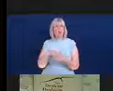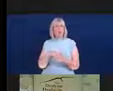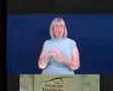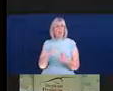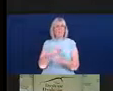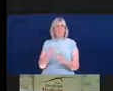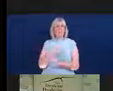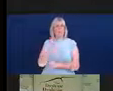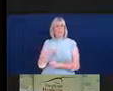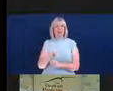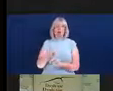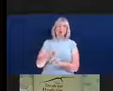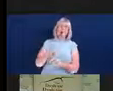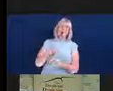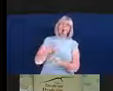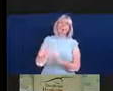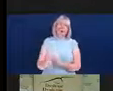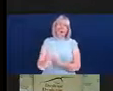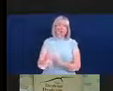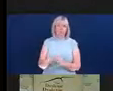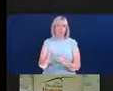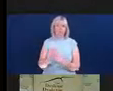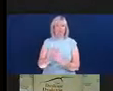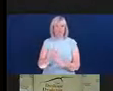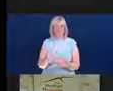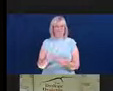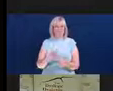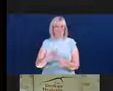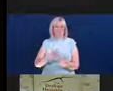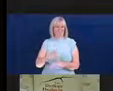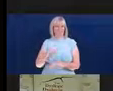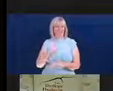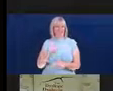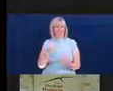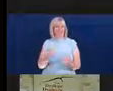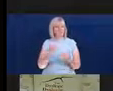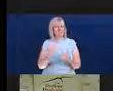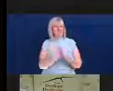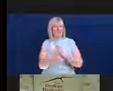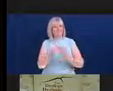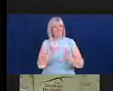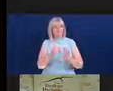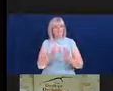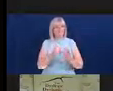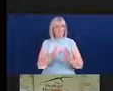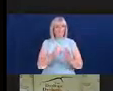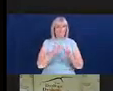have skills and talents and there are so many amazing dyslexics out there. As you can see, I'm very passionate.